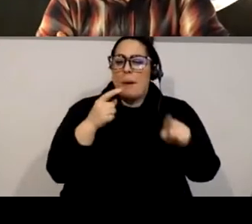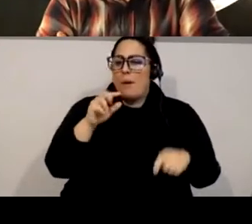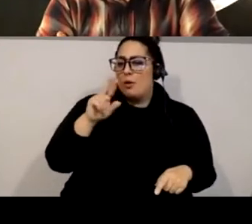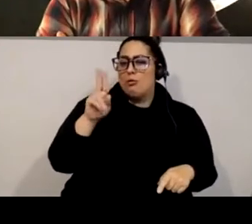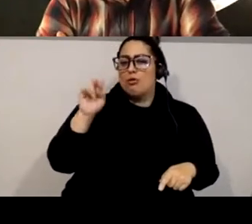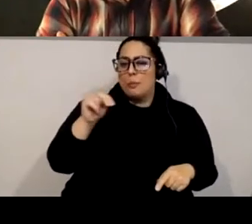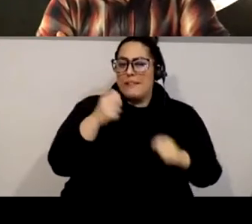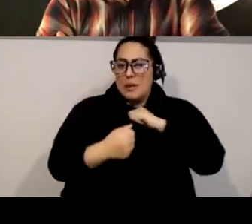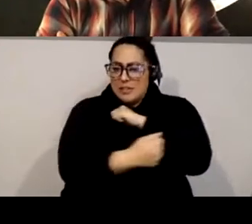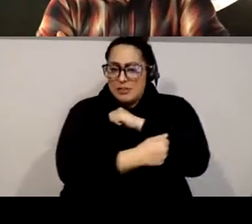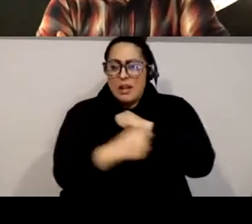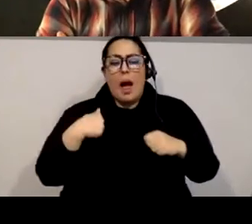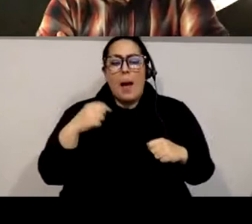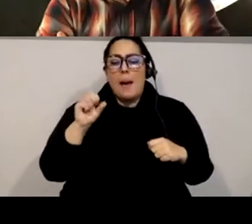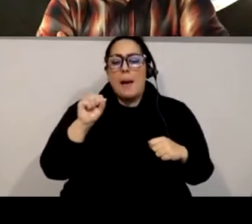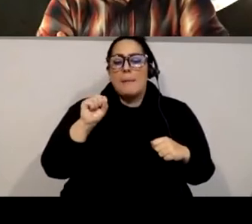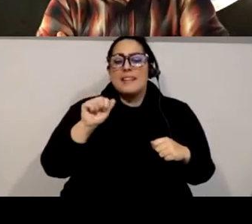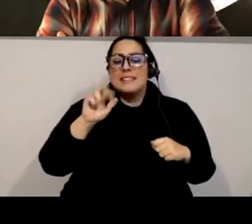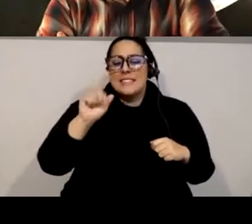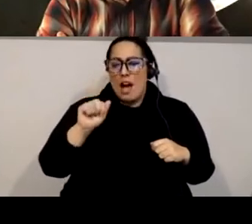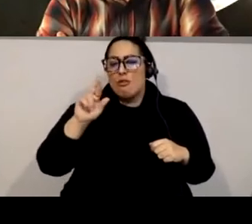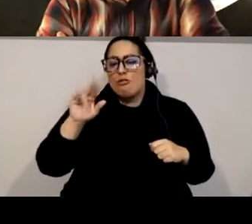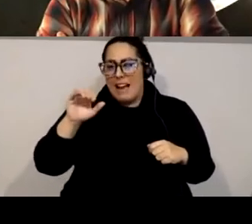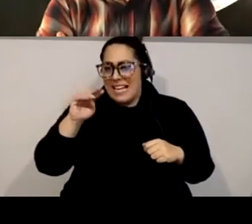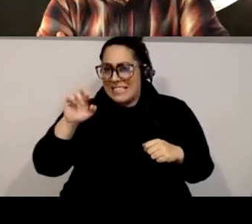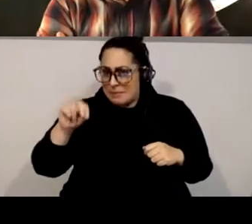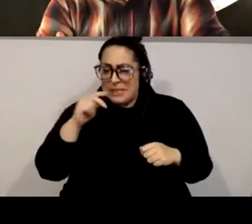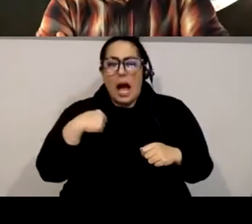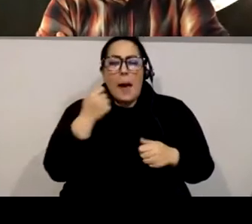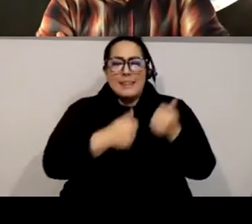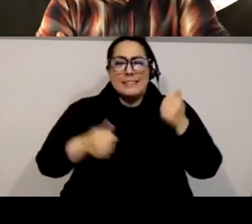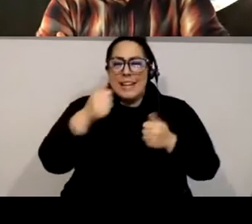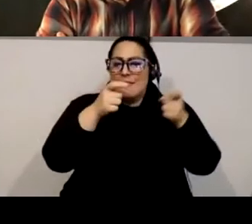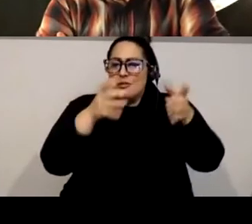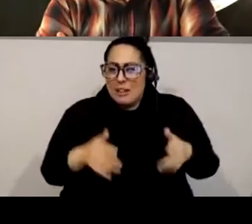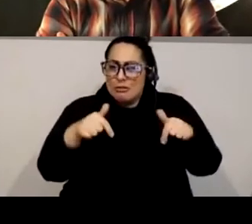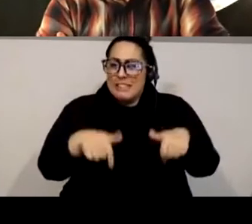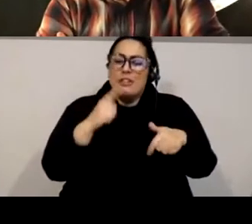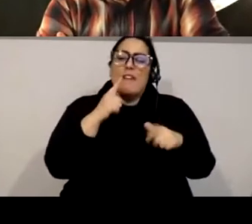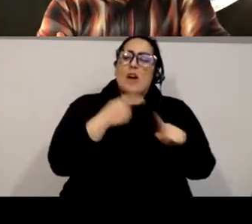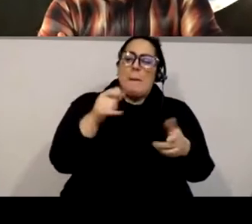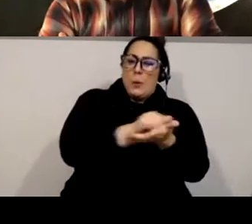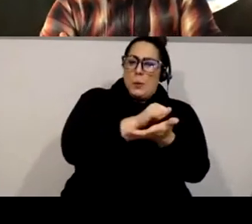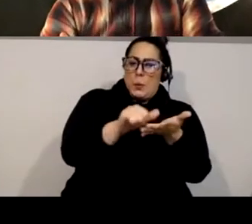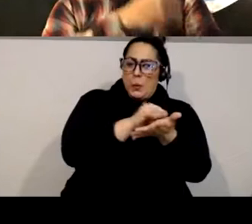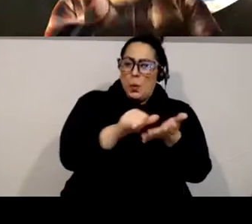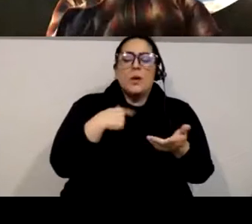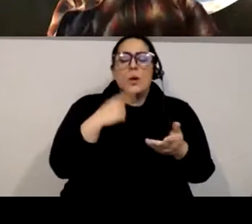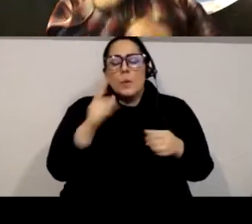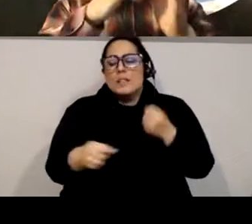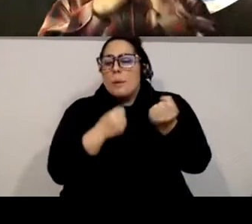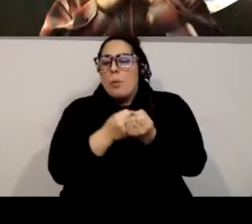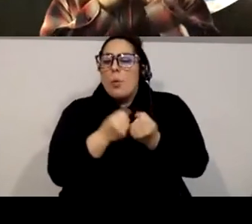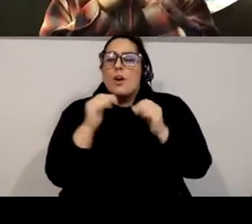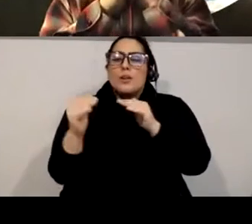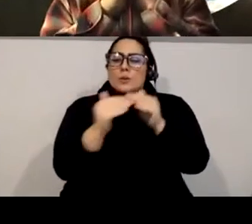the executive and artistic director of the Shelley and Donald Rubin Foundation based in New York City, where we've supported art and social justice through grantmaking for the